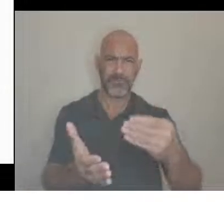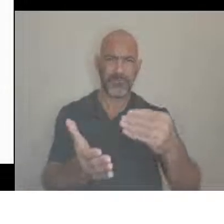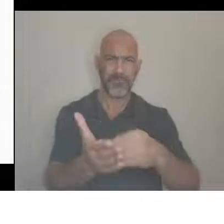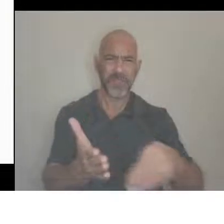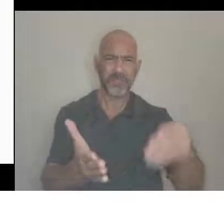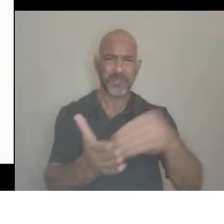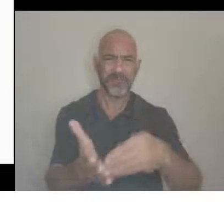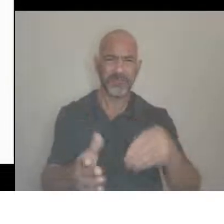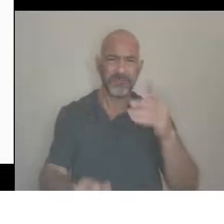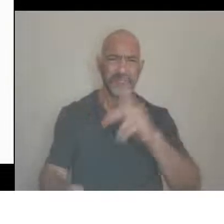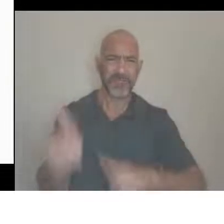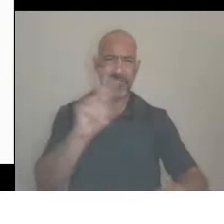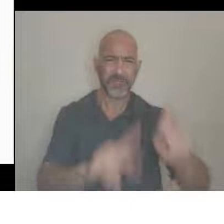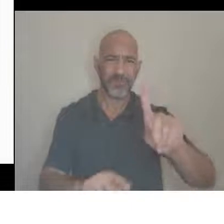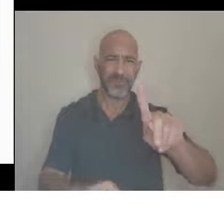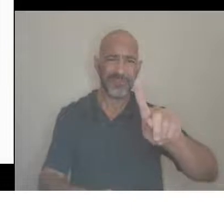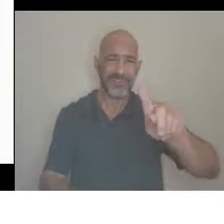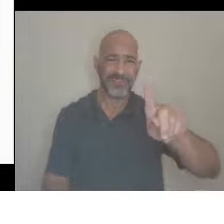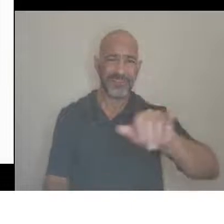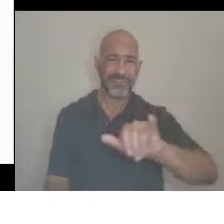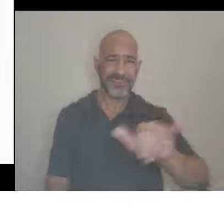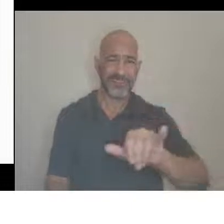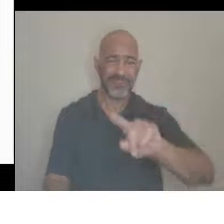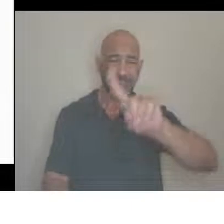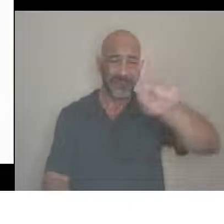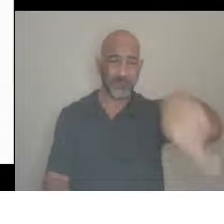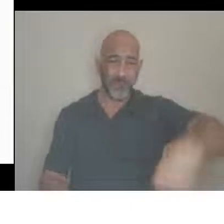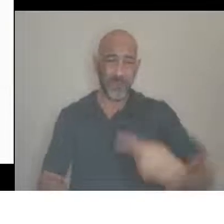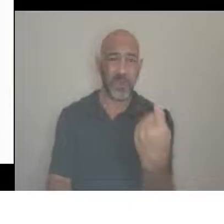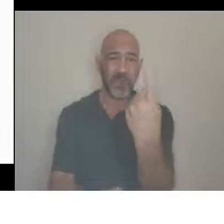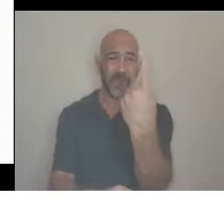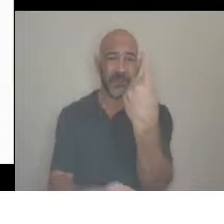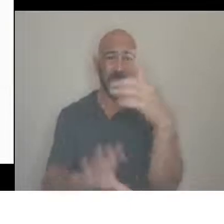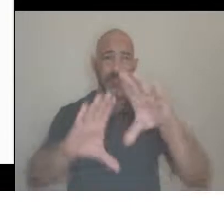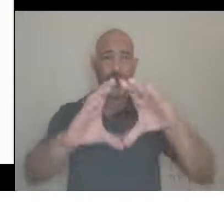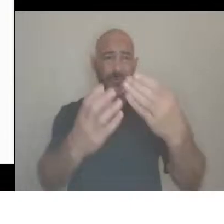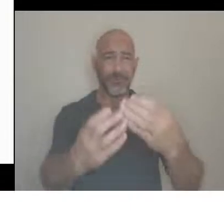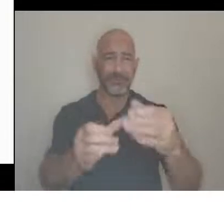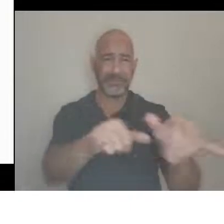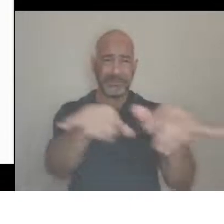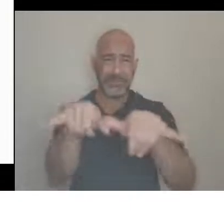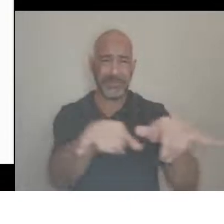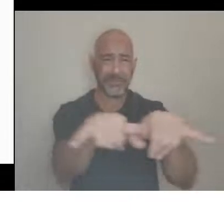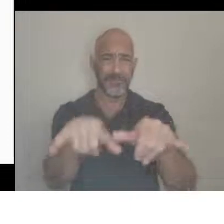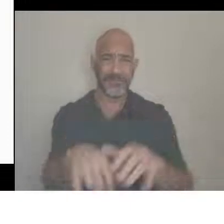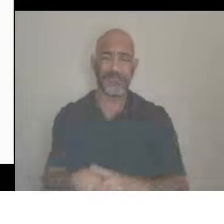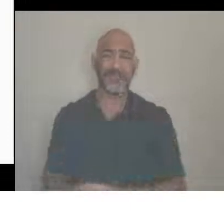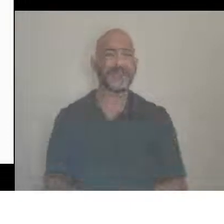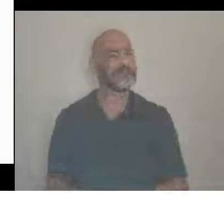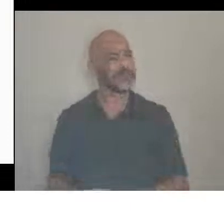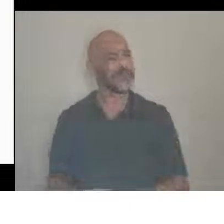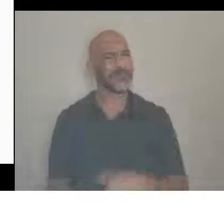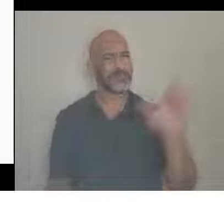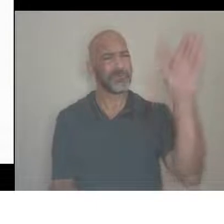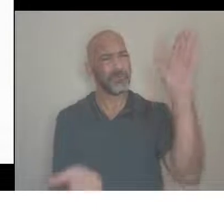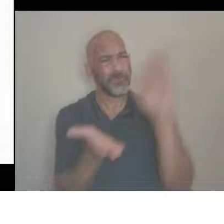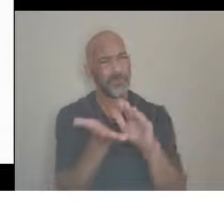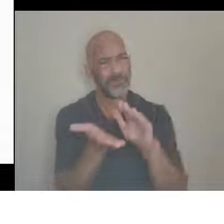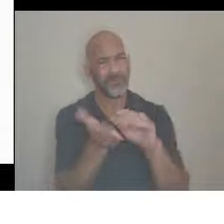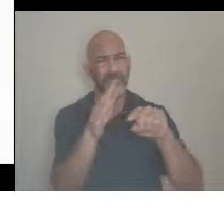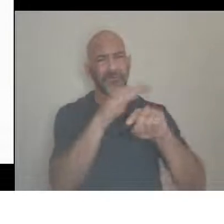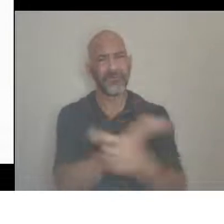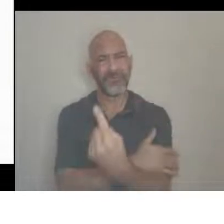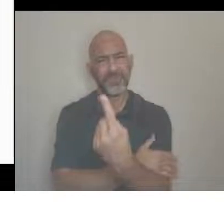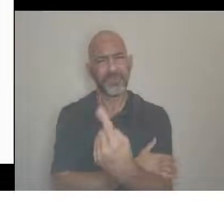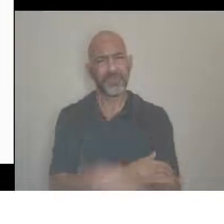monolithic group or one, all the same group is really kind of diminishing the